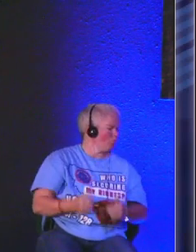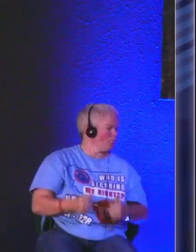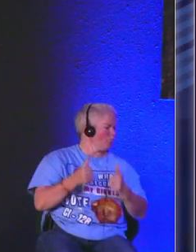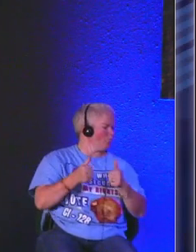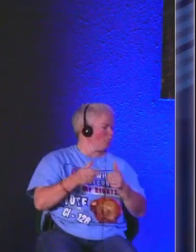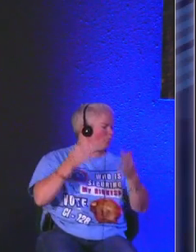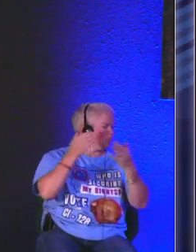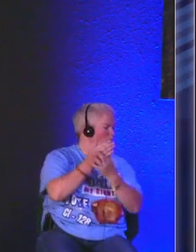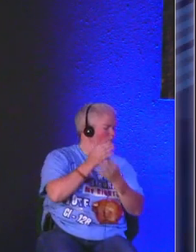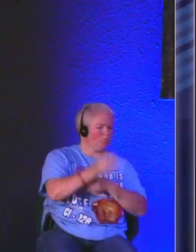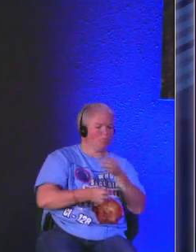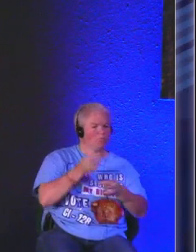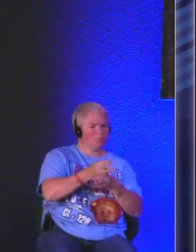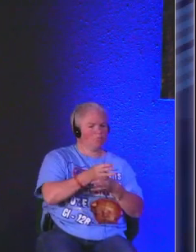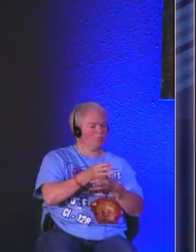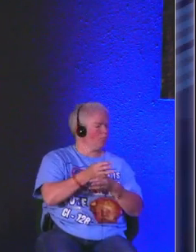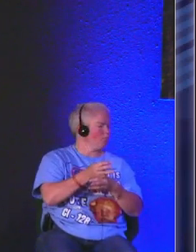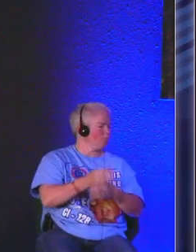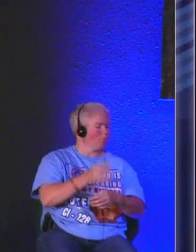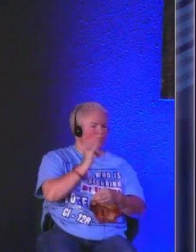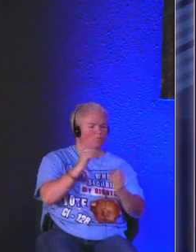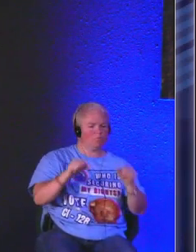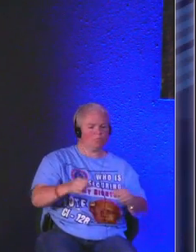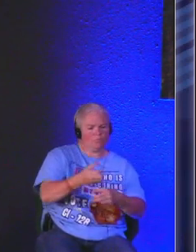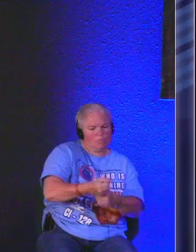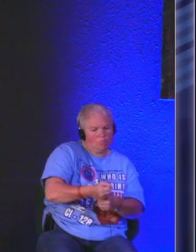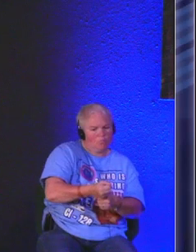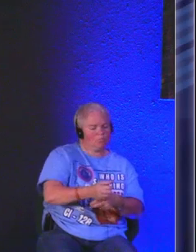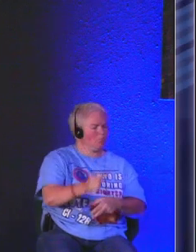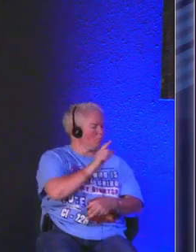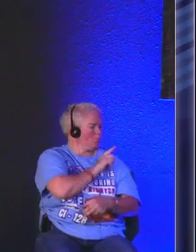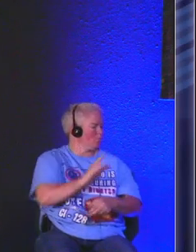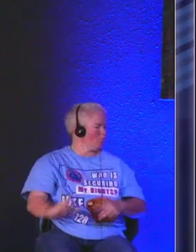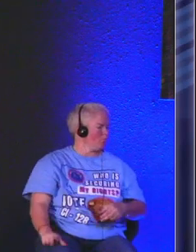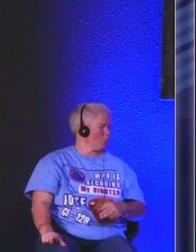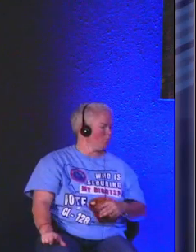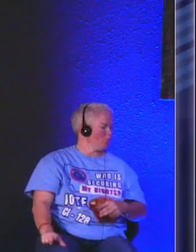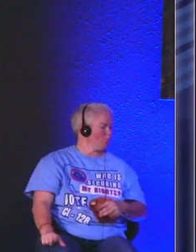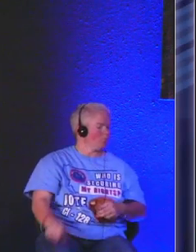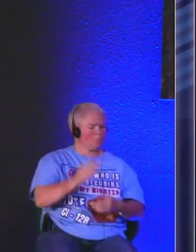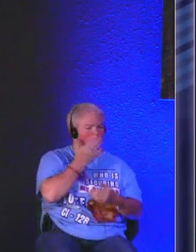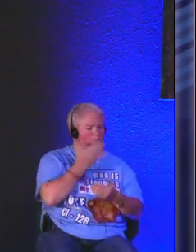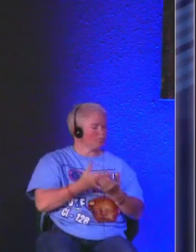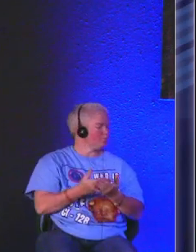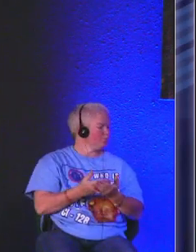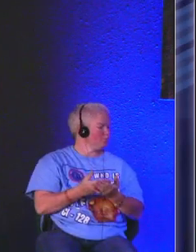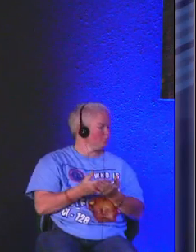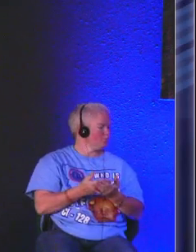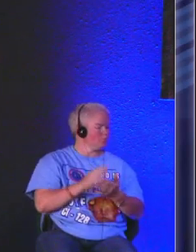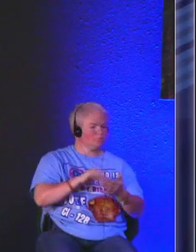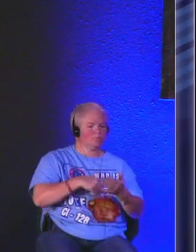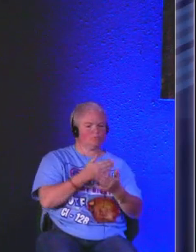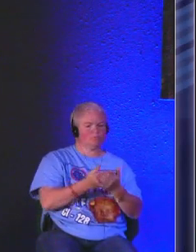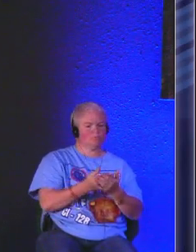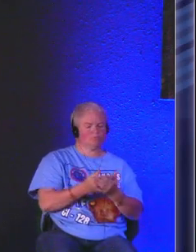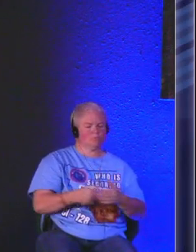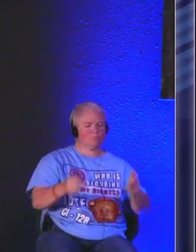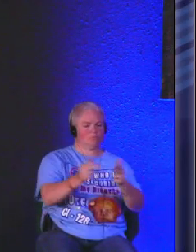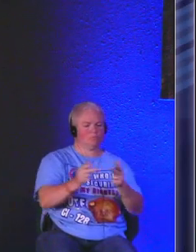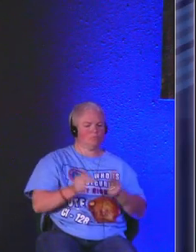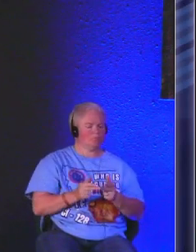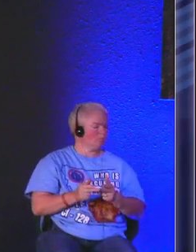happens in this world I can trust in the Lord that he is good in all